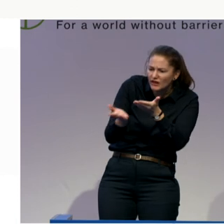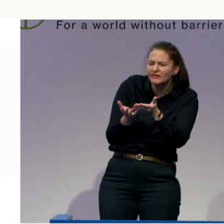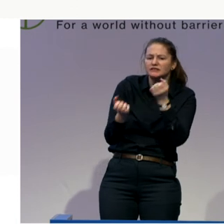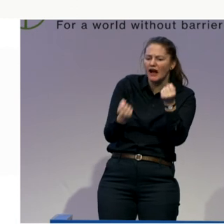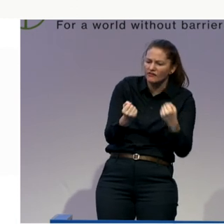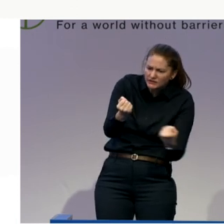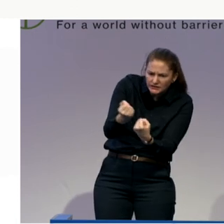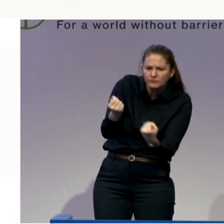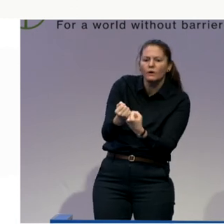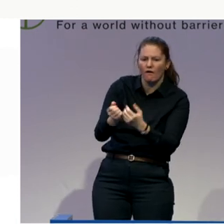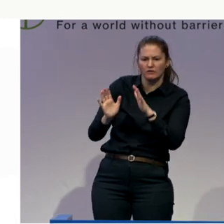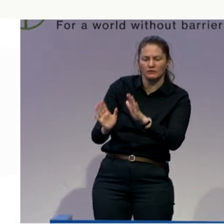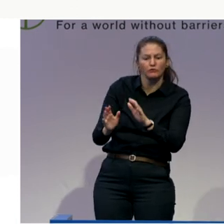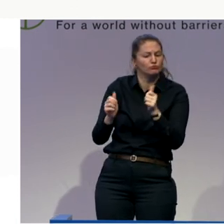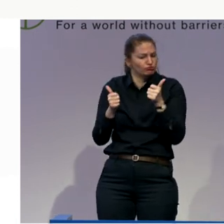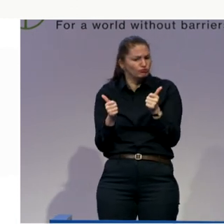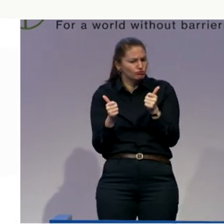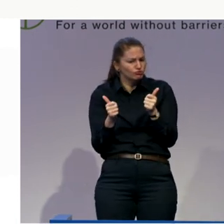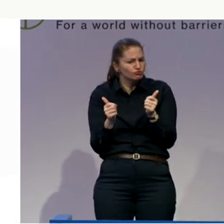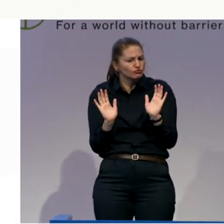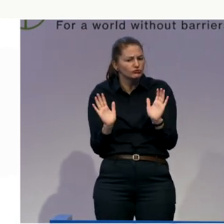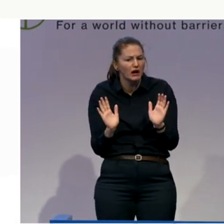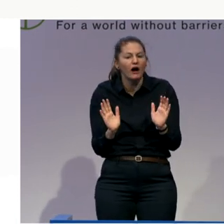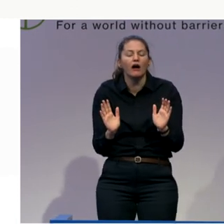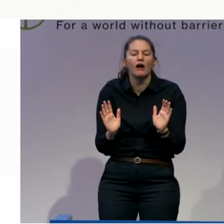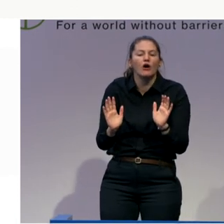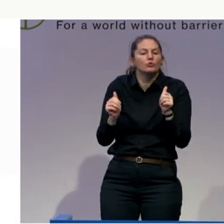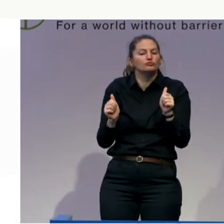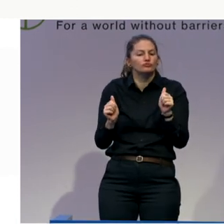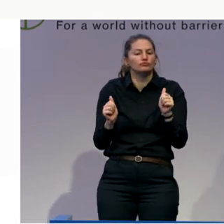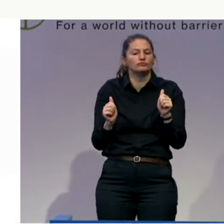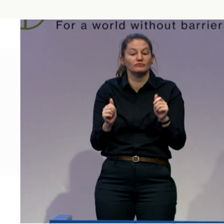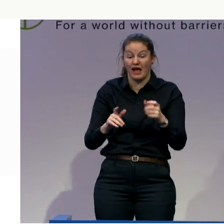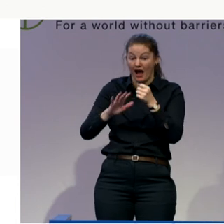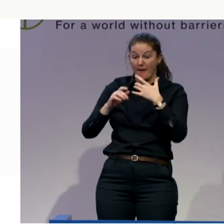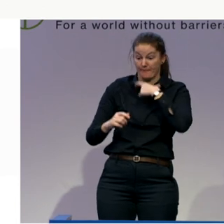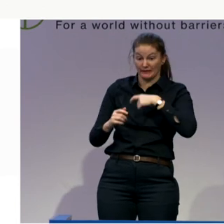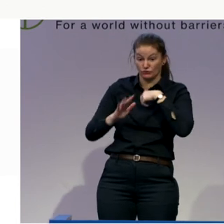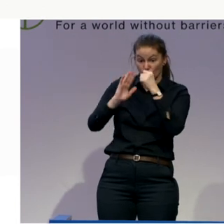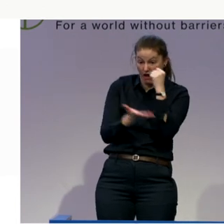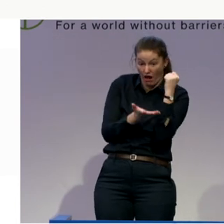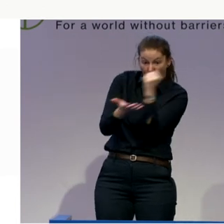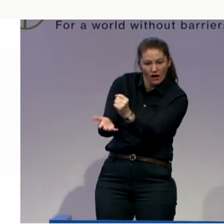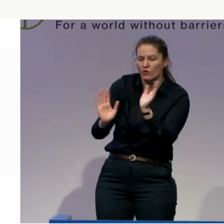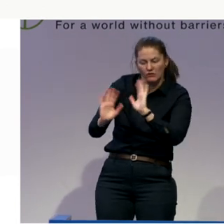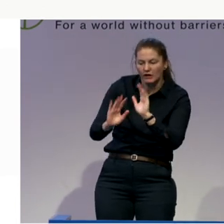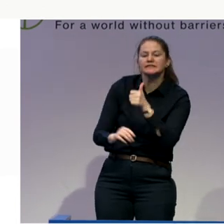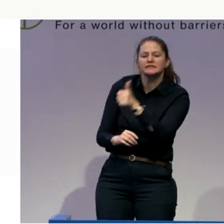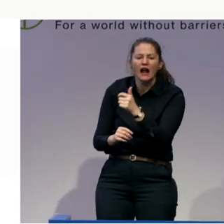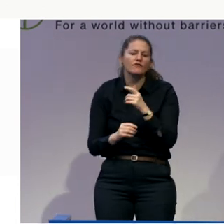It's not always in direct payment. People can choose to have direct payment, cash.